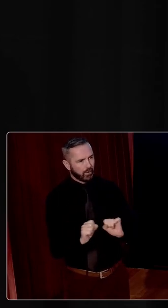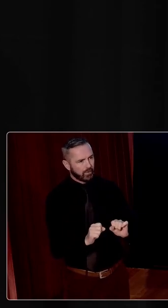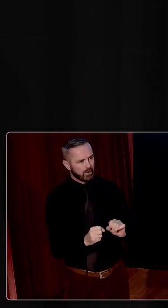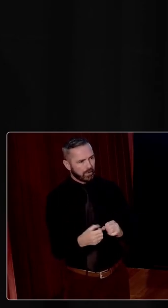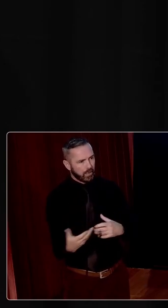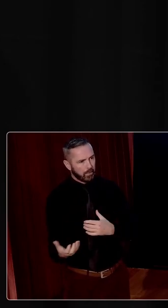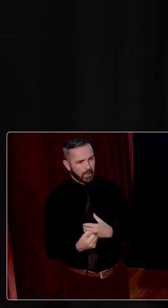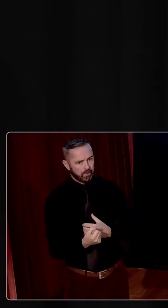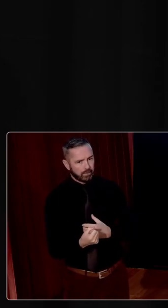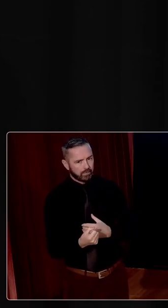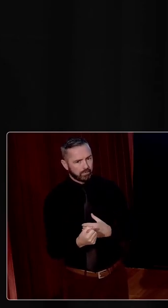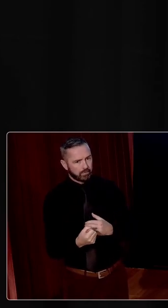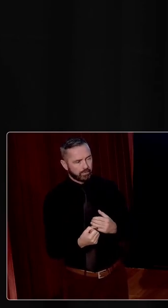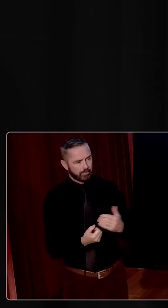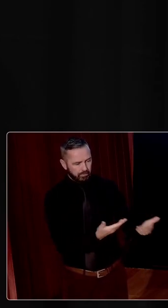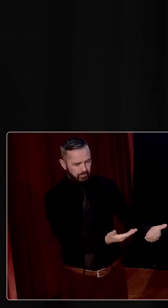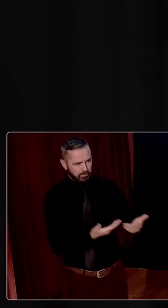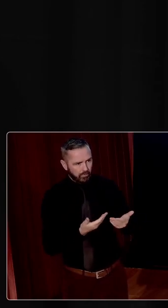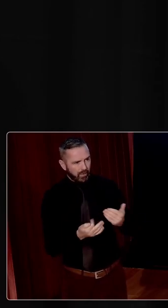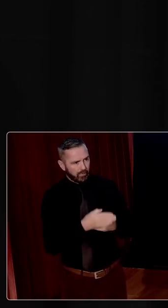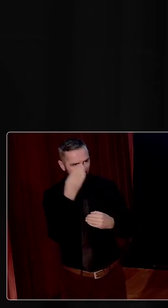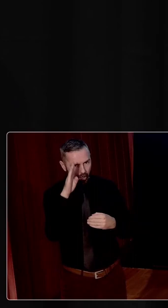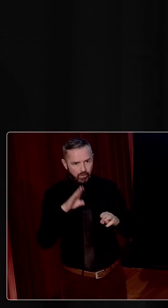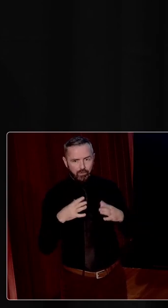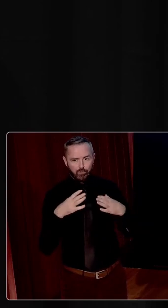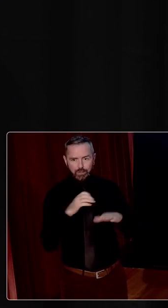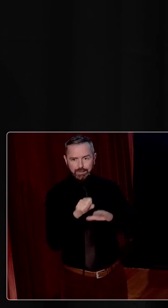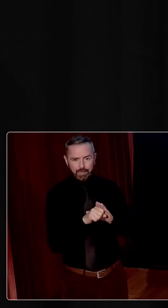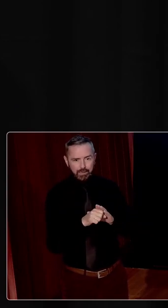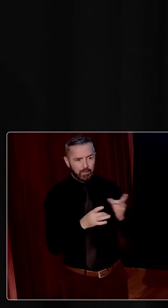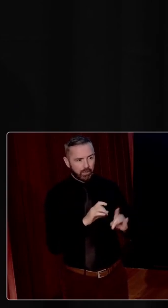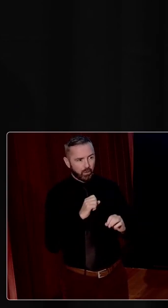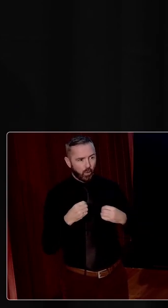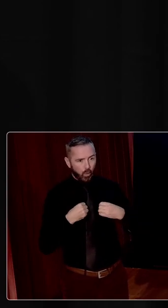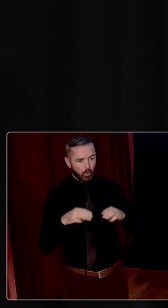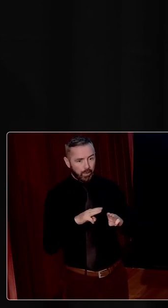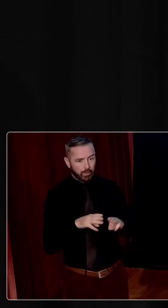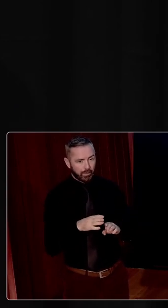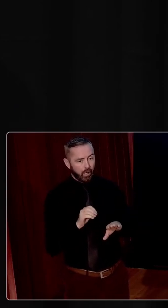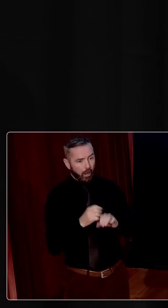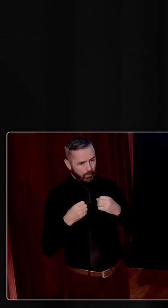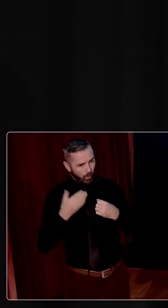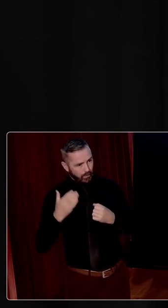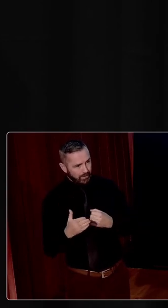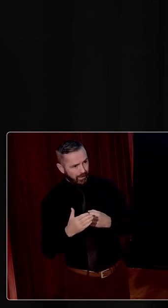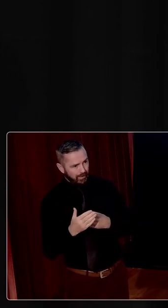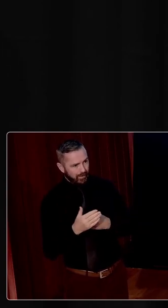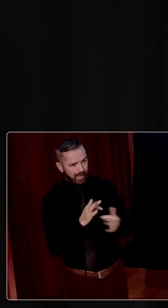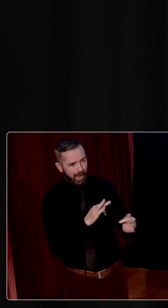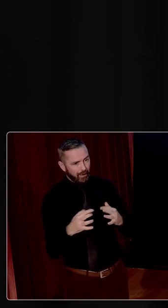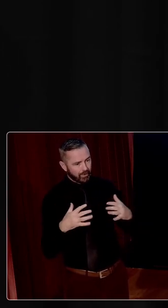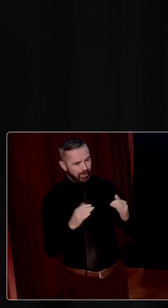entirely brought in as a means for the Irish Free State to keep their own people on side after the army mutiny of 1924.